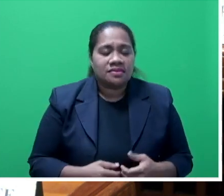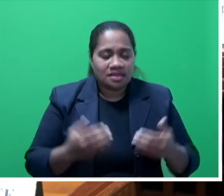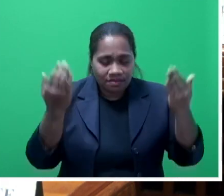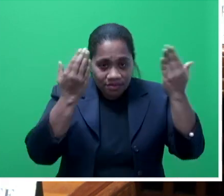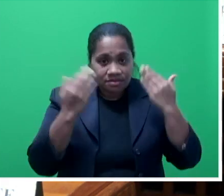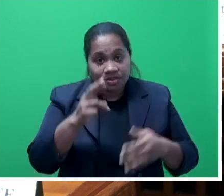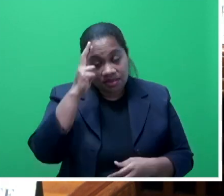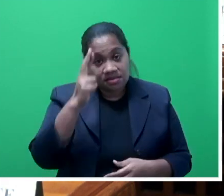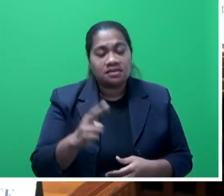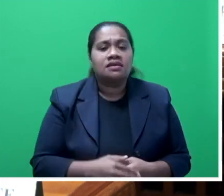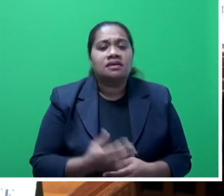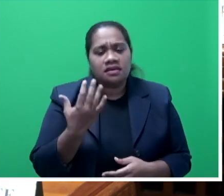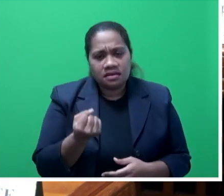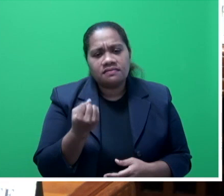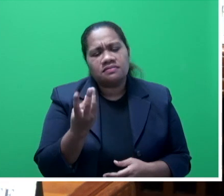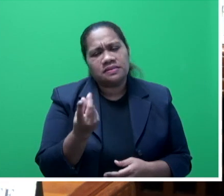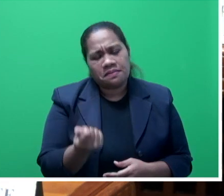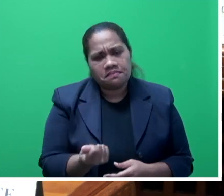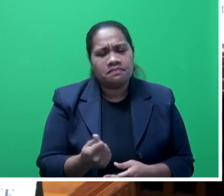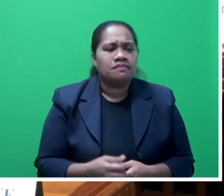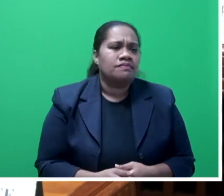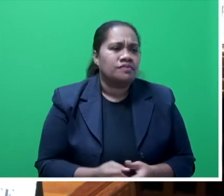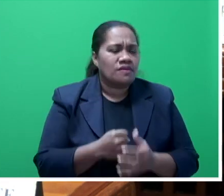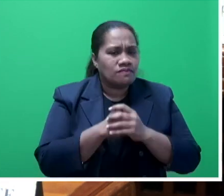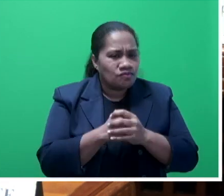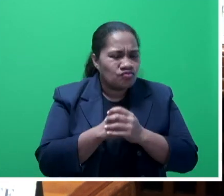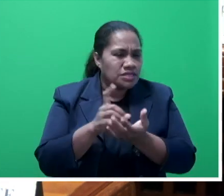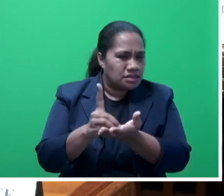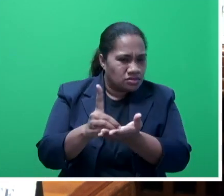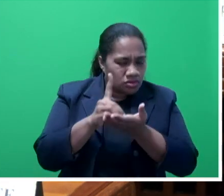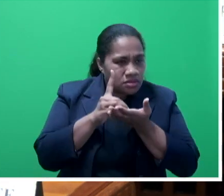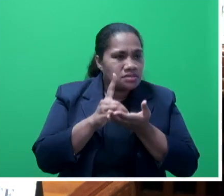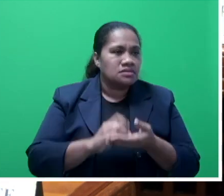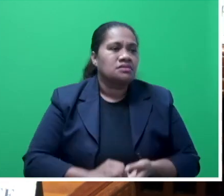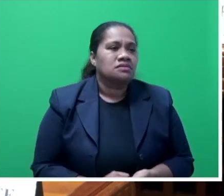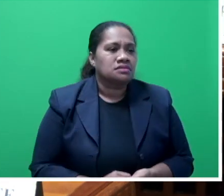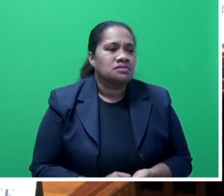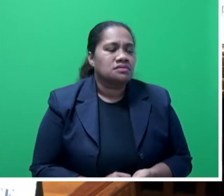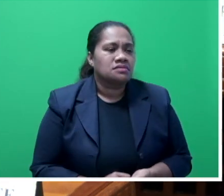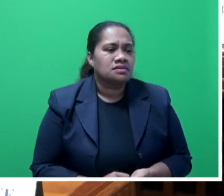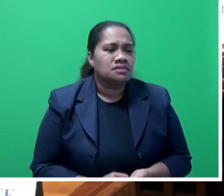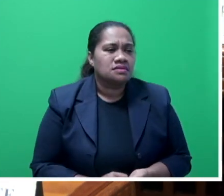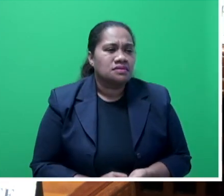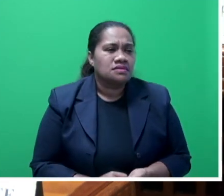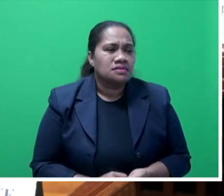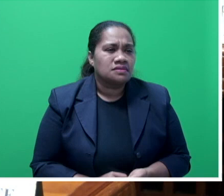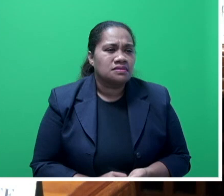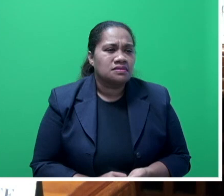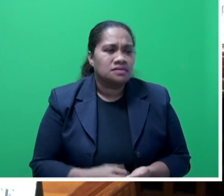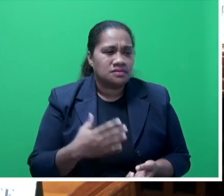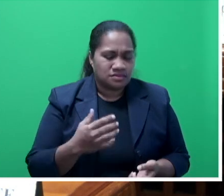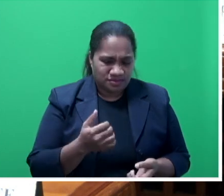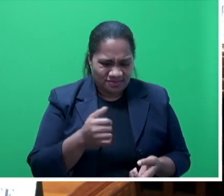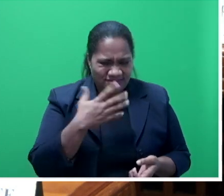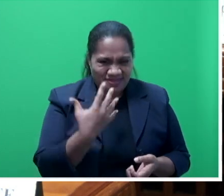there are some friends and donors who are so used to the nine cluster systems